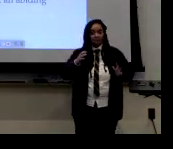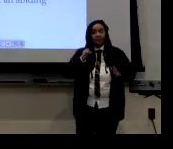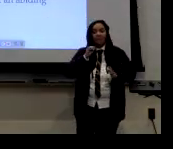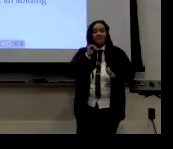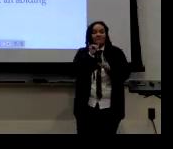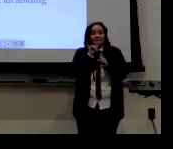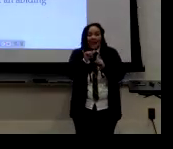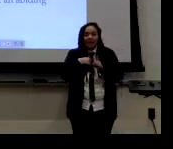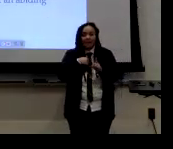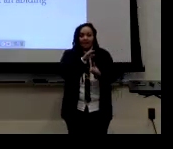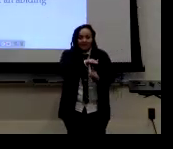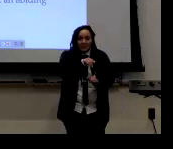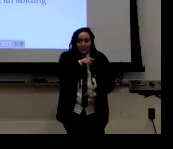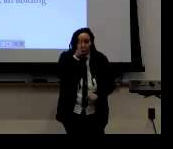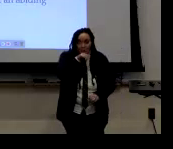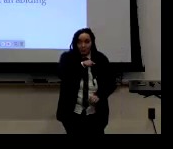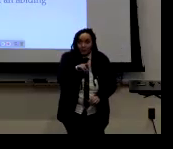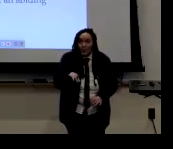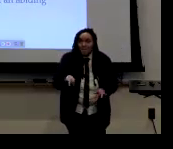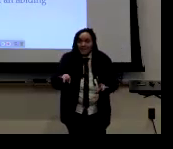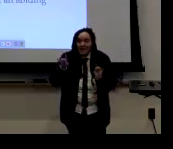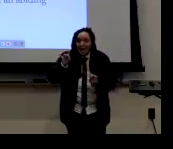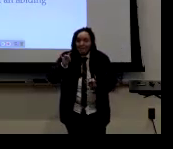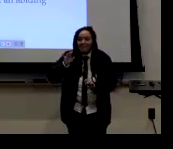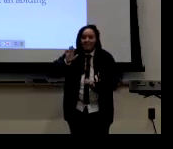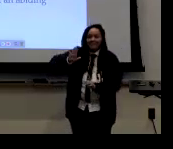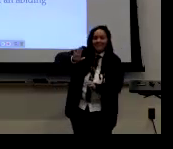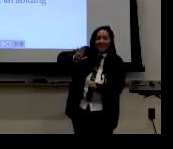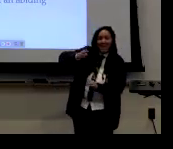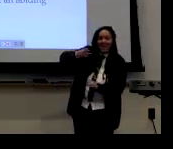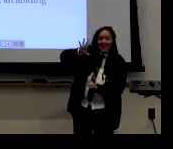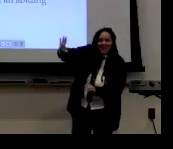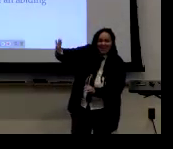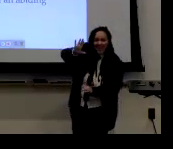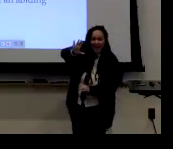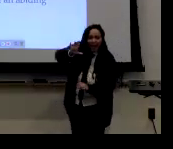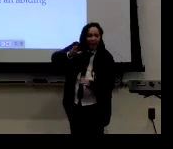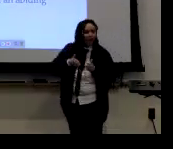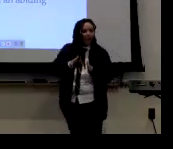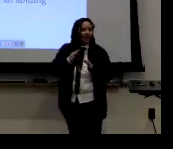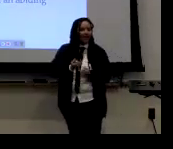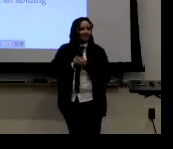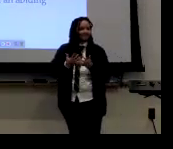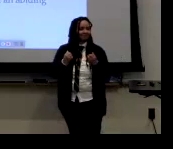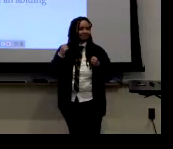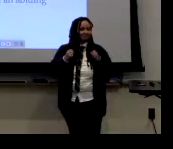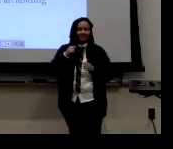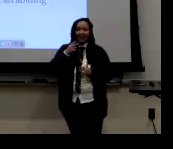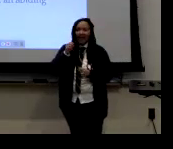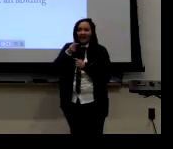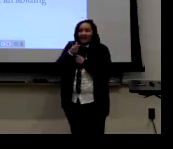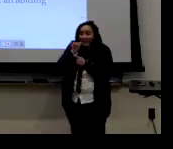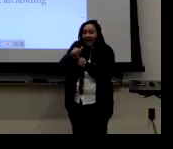that they really admire. And so I said, do you know that you have embodied their